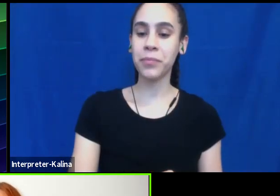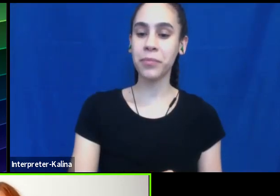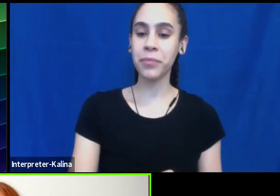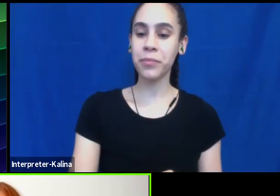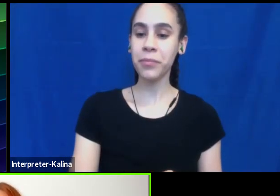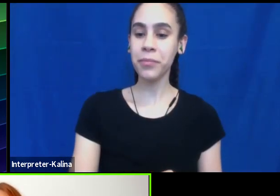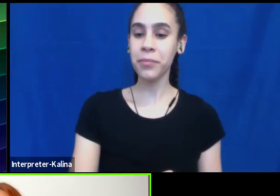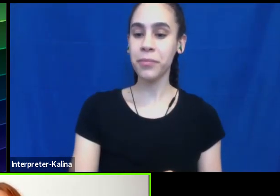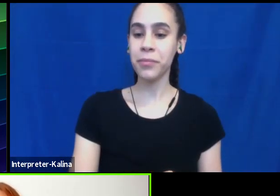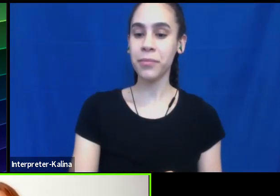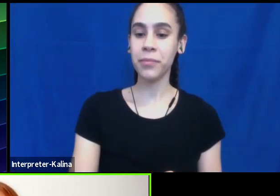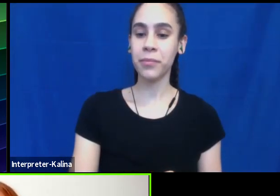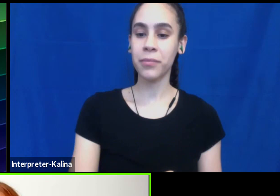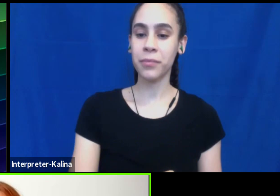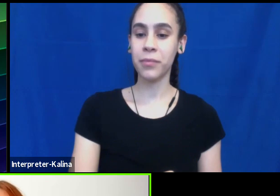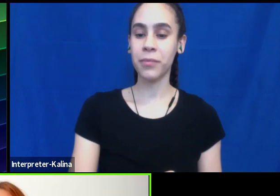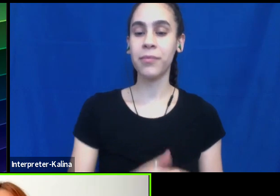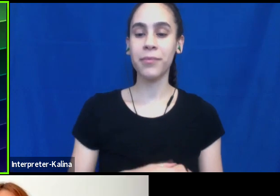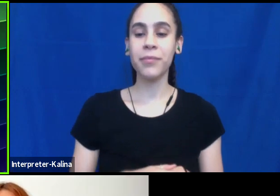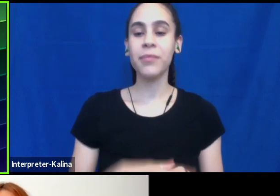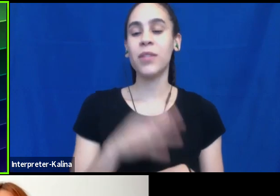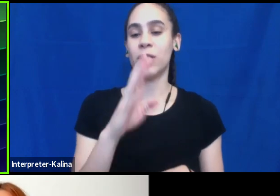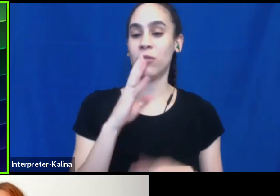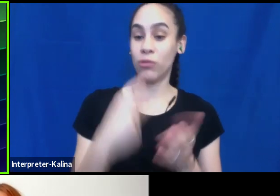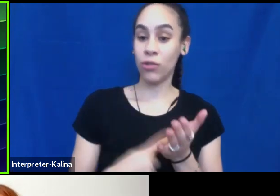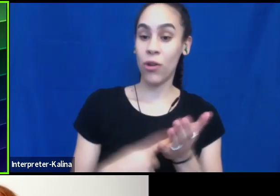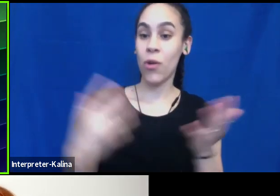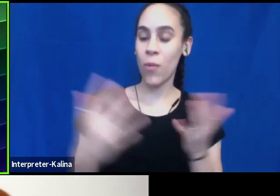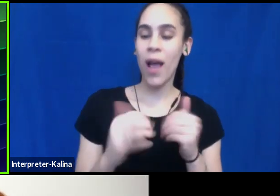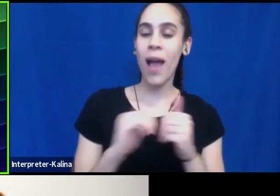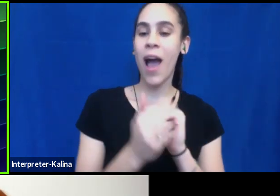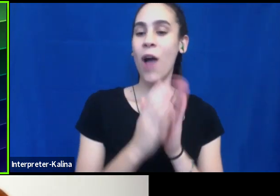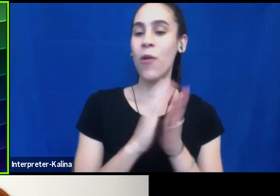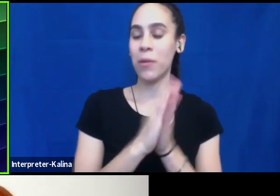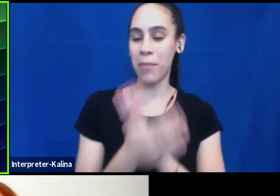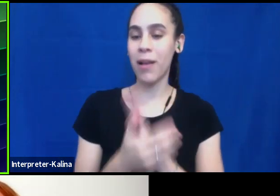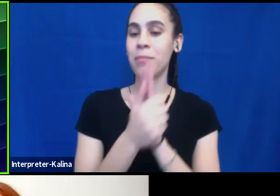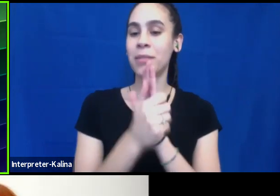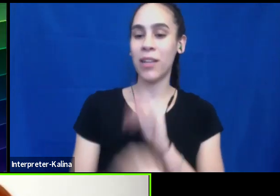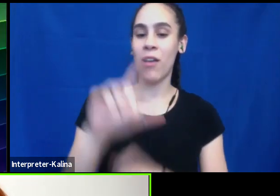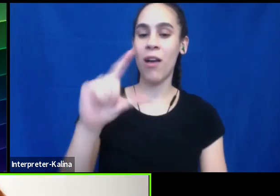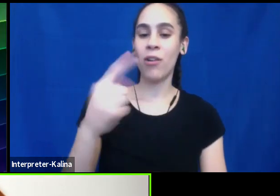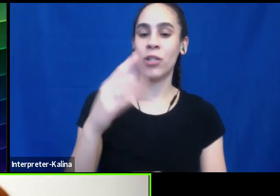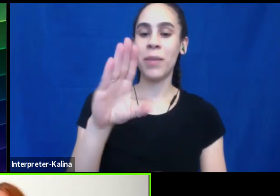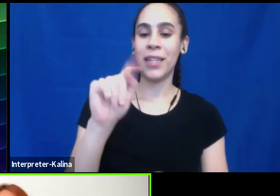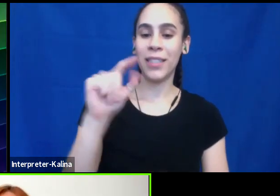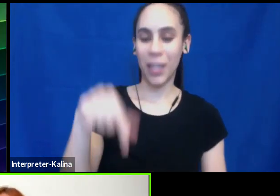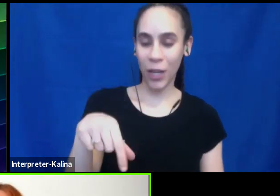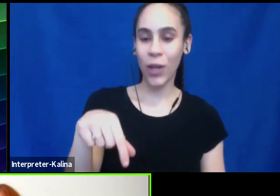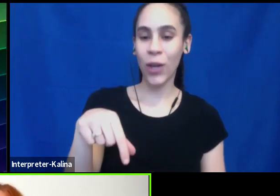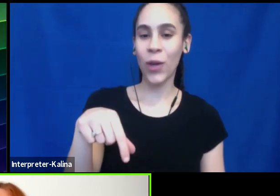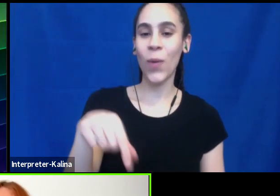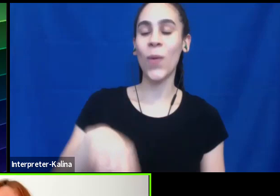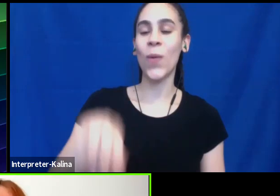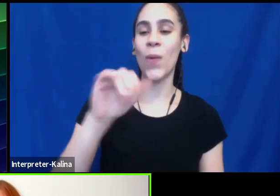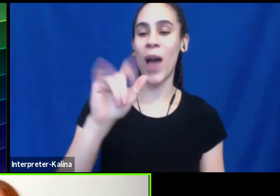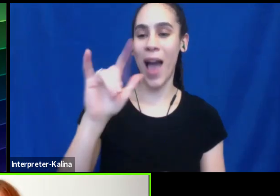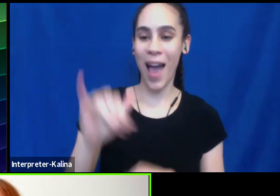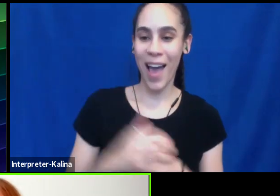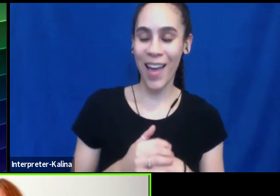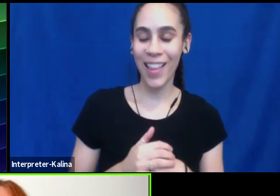advocate. Welcome, Jeannie. Thank you. Happy to be here. Happy for you to be here. Happy that you're here.